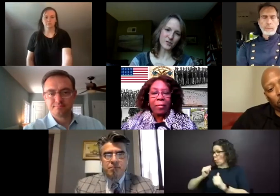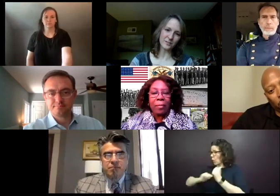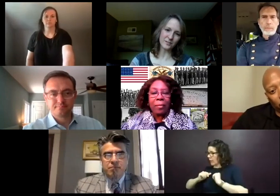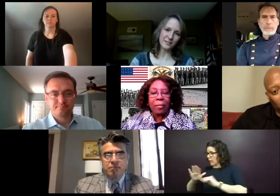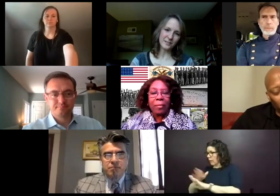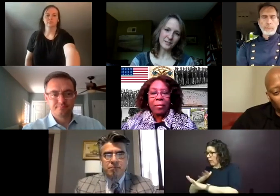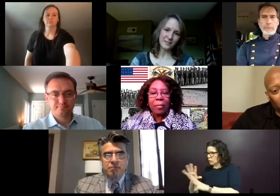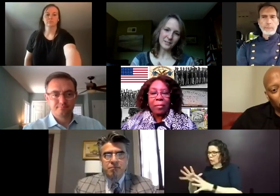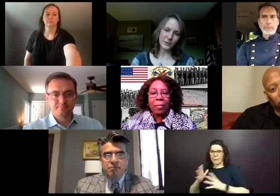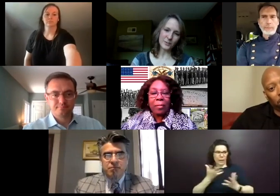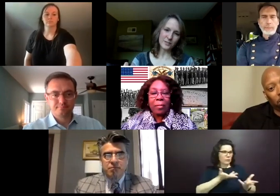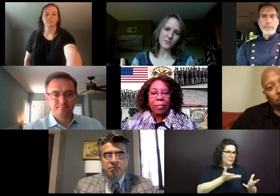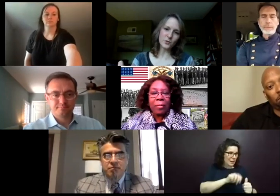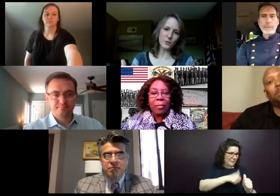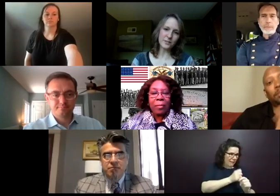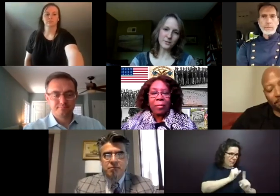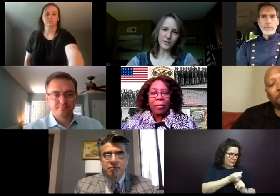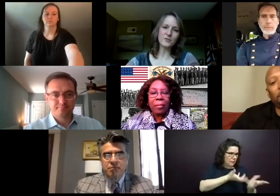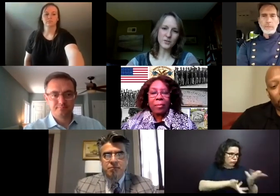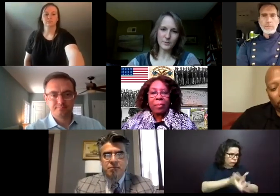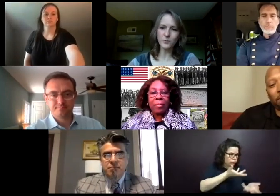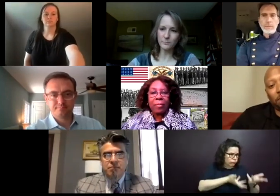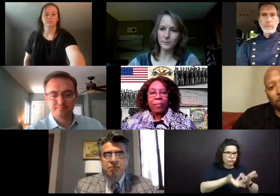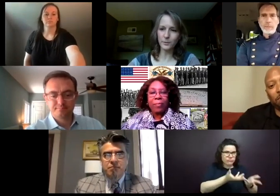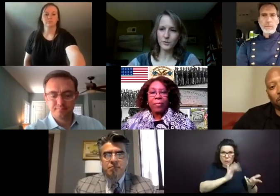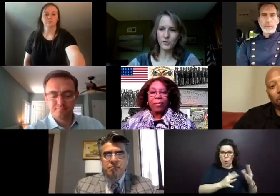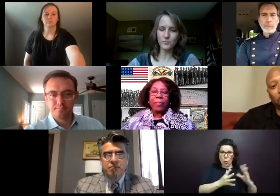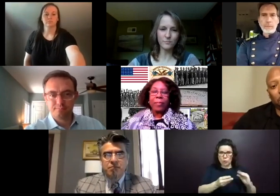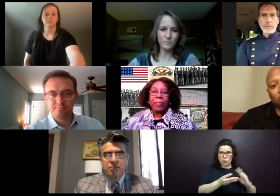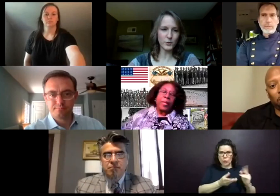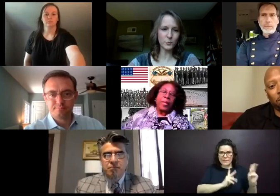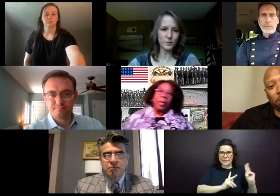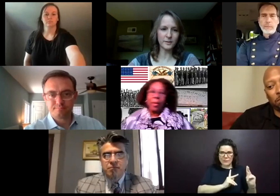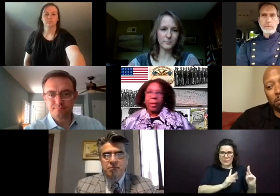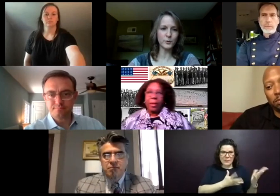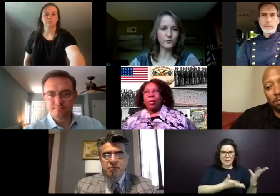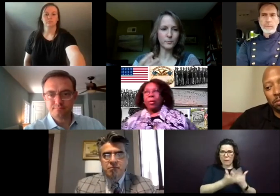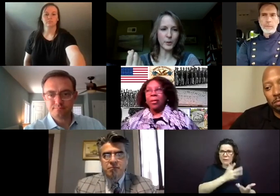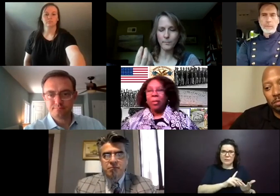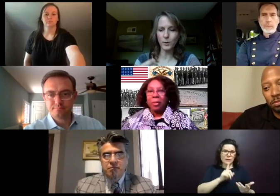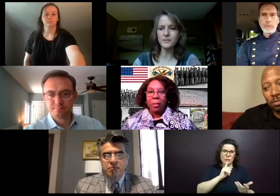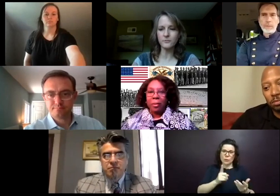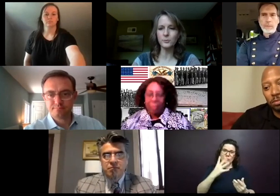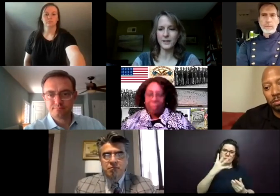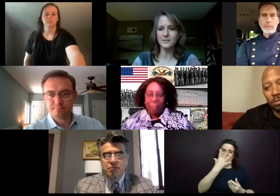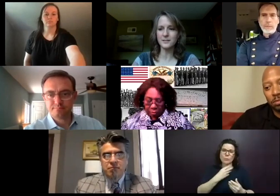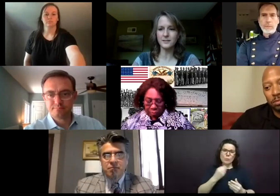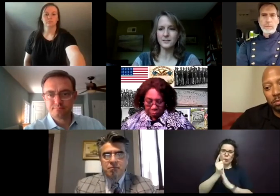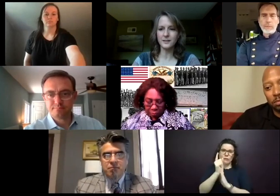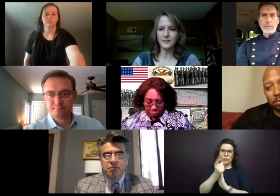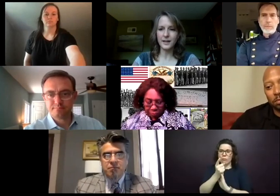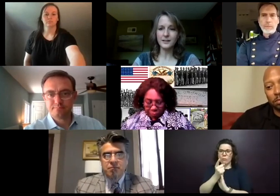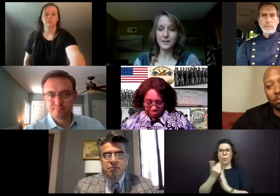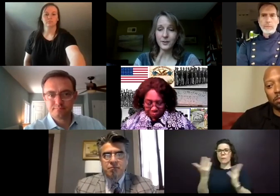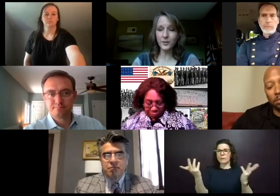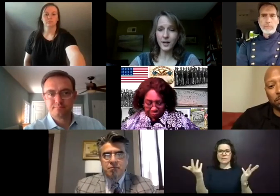this interaction. You know, it's this stories of interactions between people, which those are really the beautiful moments of humanity.